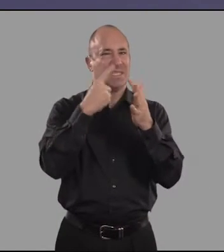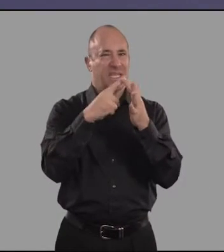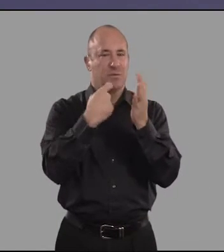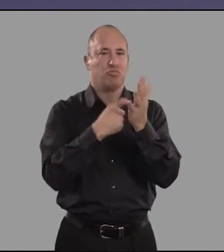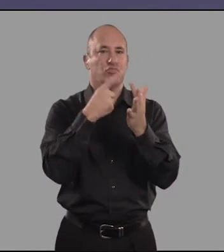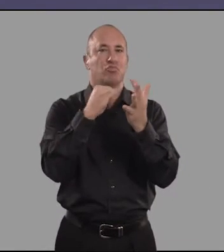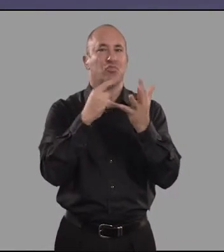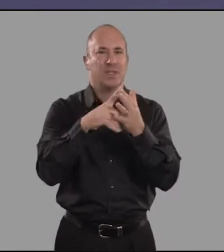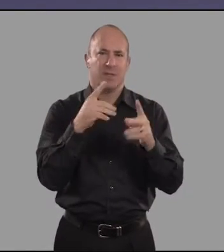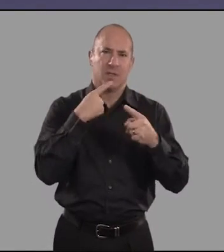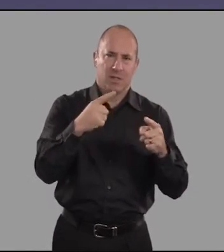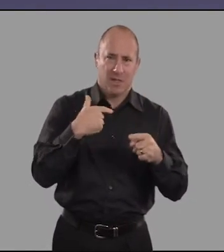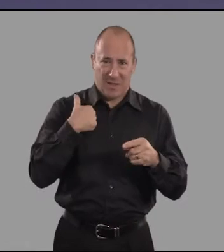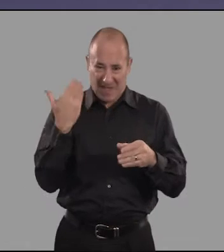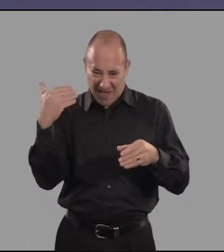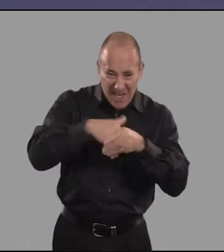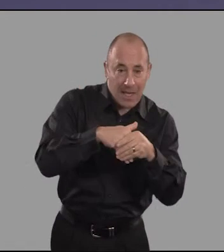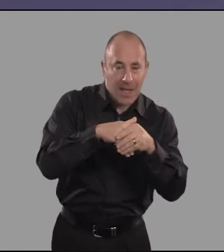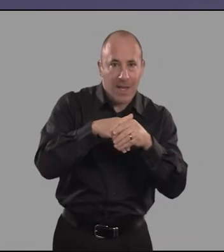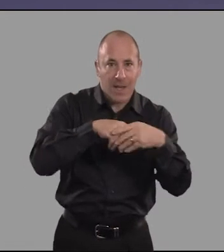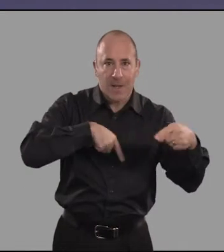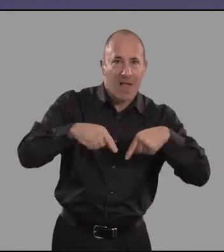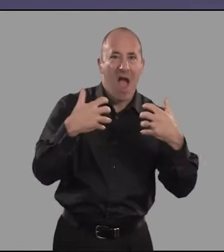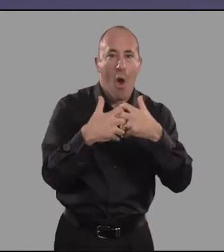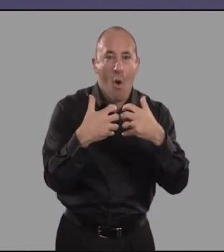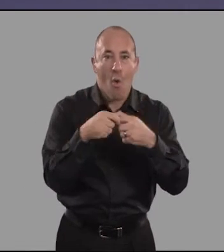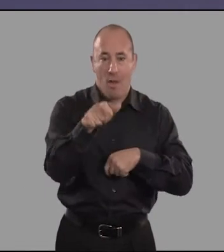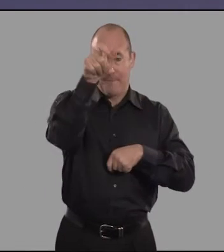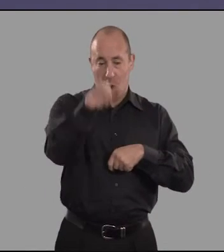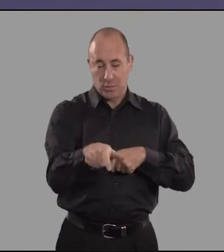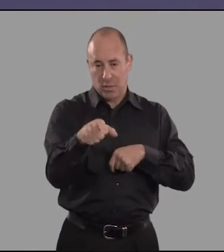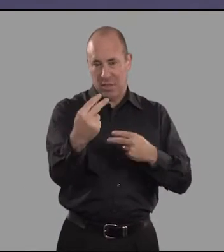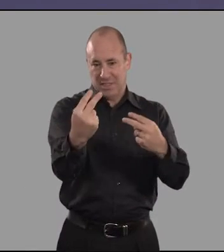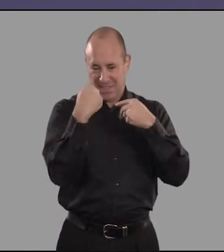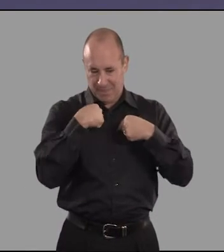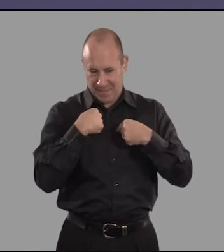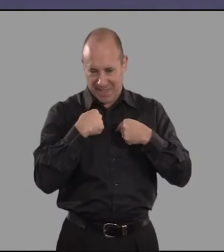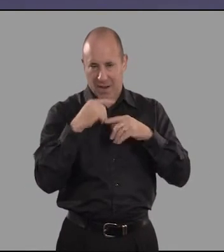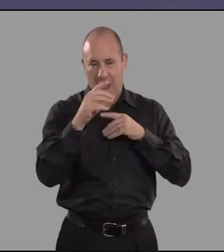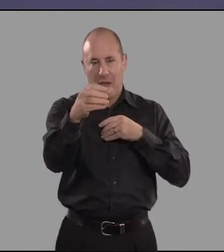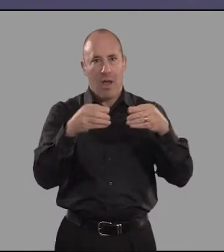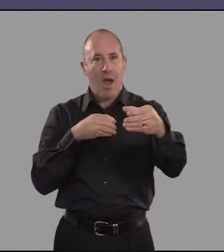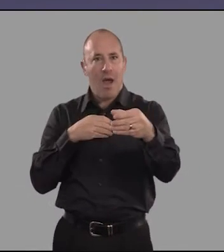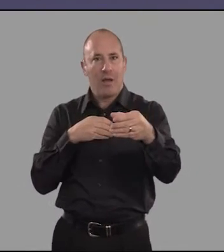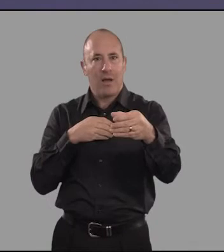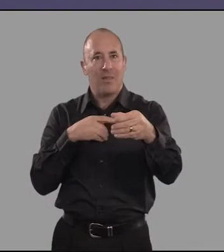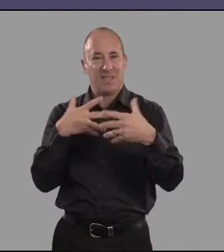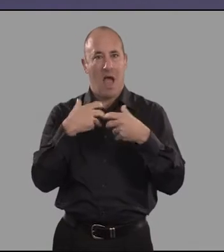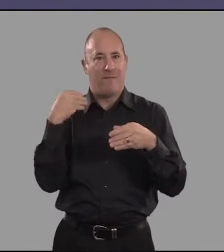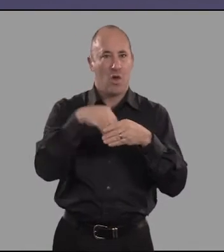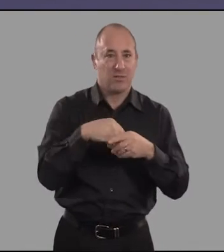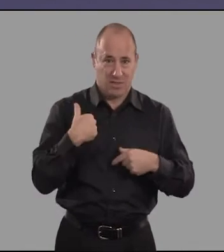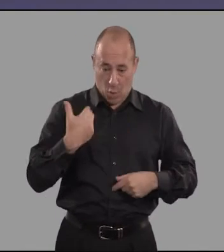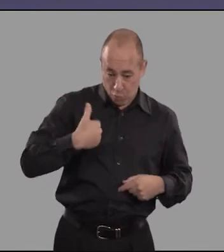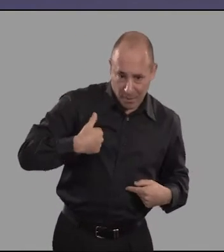filmmaker said, a big part of getting a shot is a studio exec seeing themselves in you. As a woman and a black filmmaker,